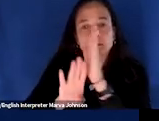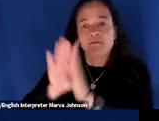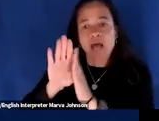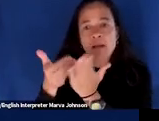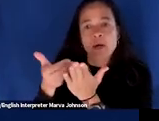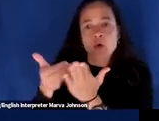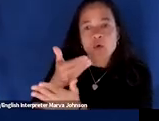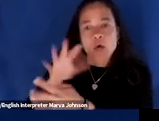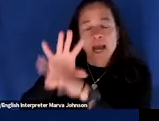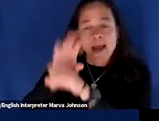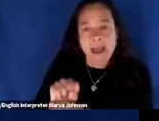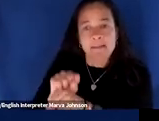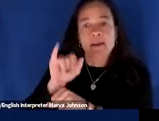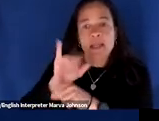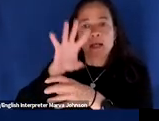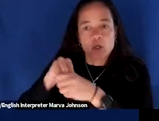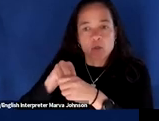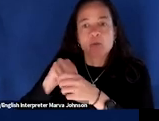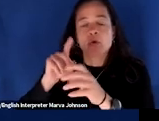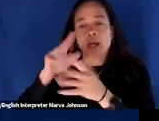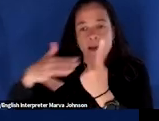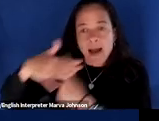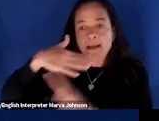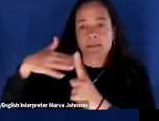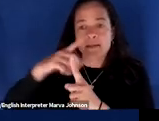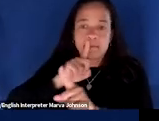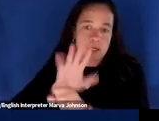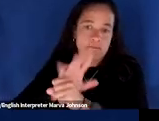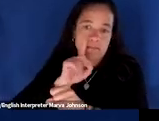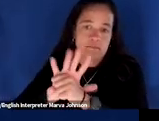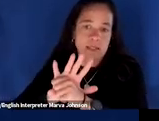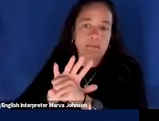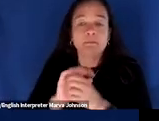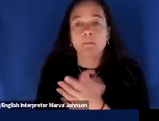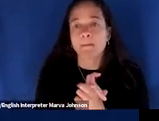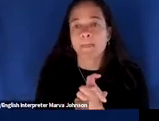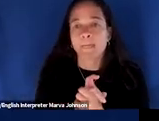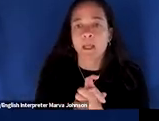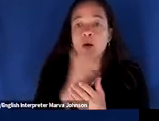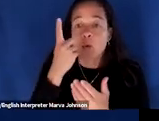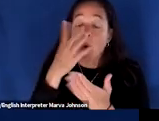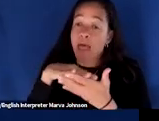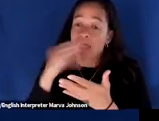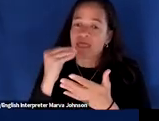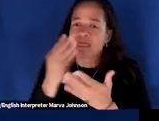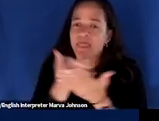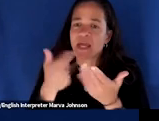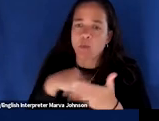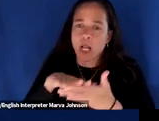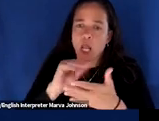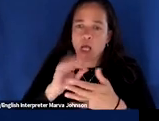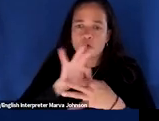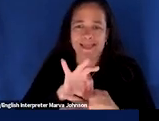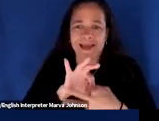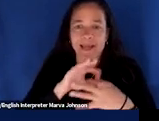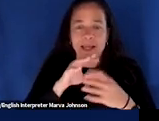that include climate commitments now one thing we actually learn from the science of habits just to encourage us a little bit